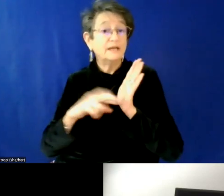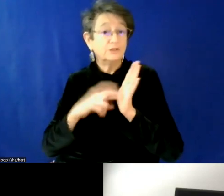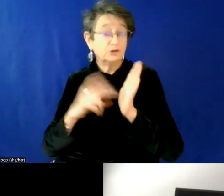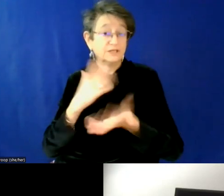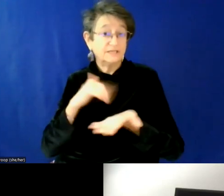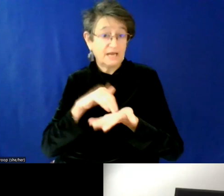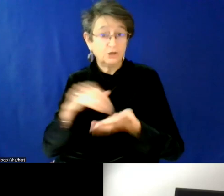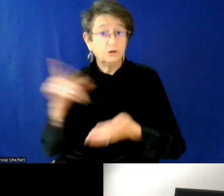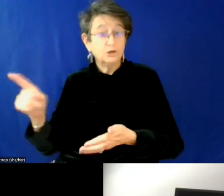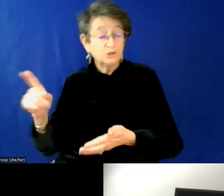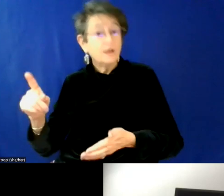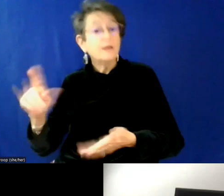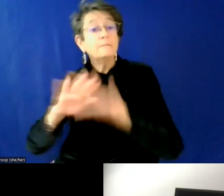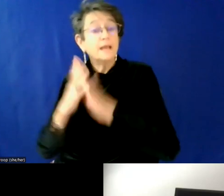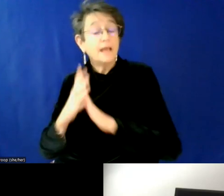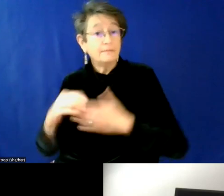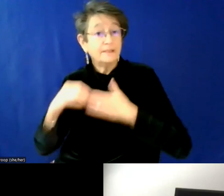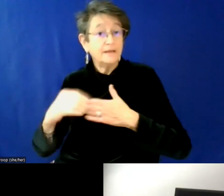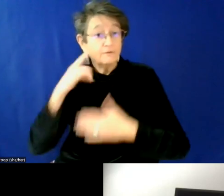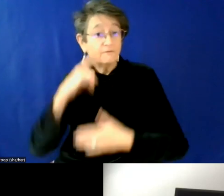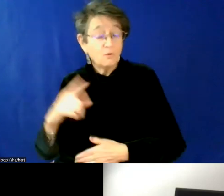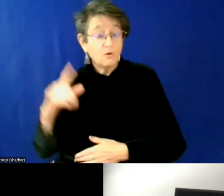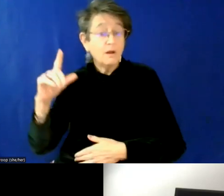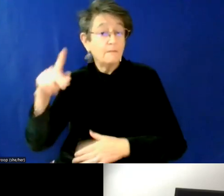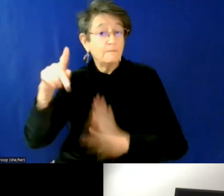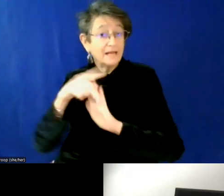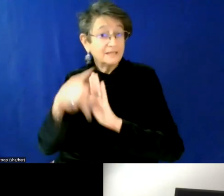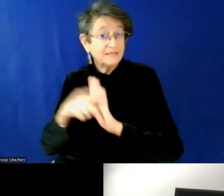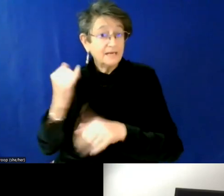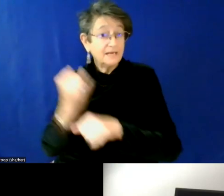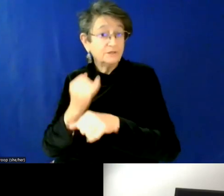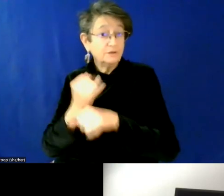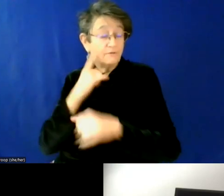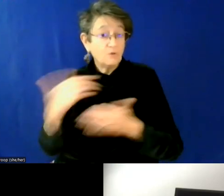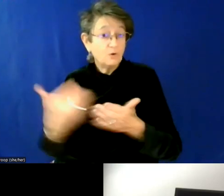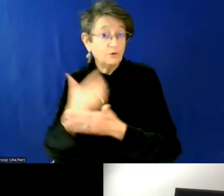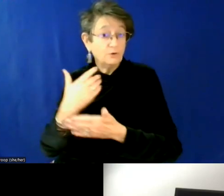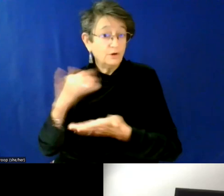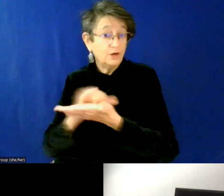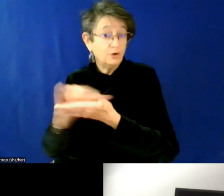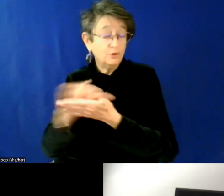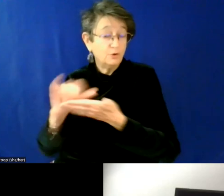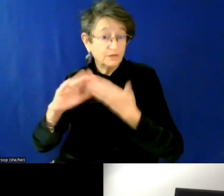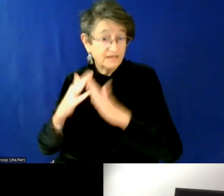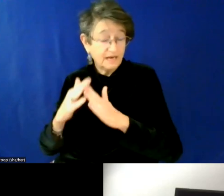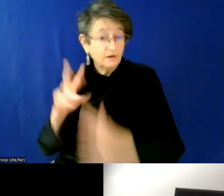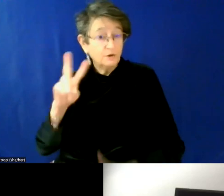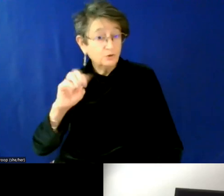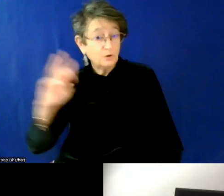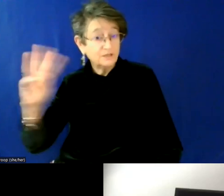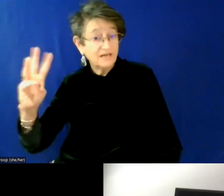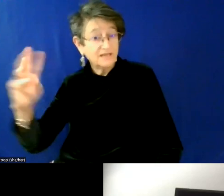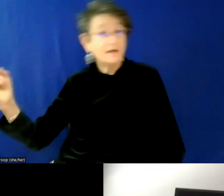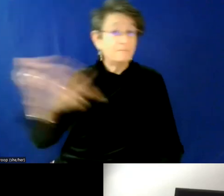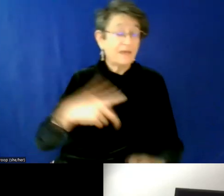gay and lesbian task force policy Institute in New York city. In 2006, she returned to USM as our